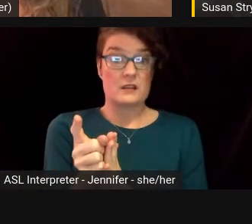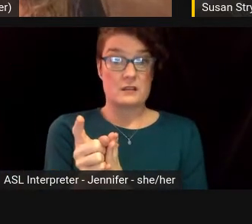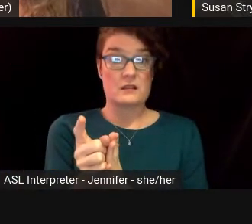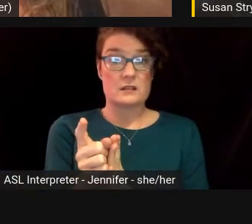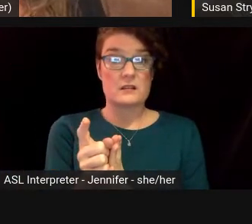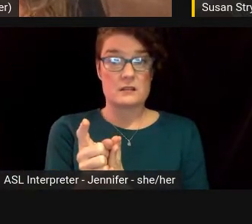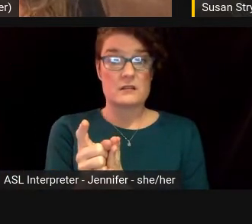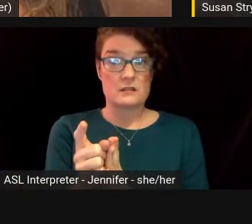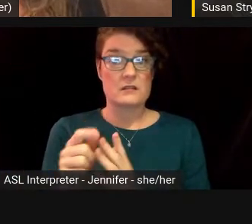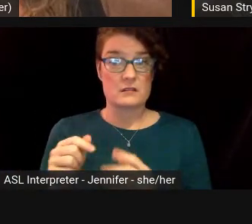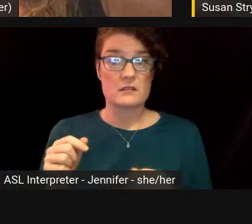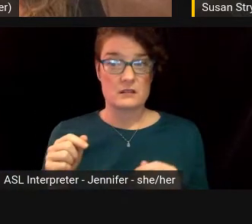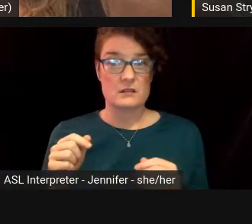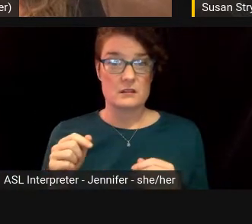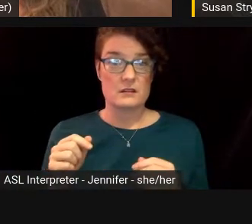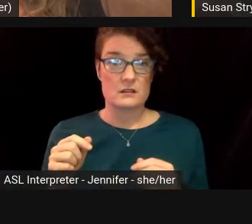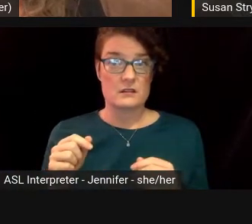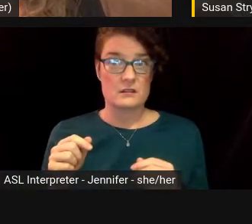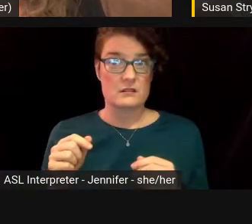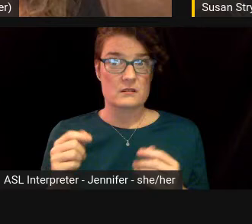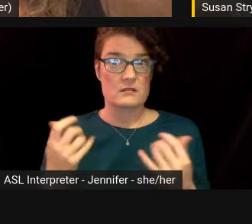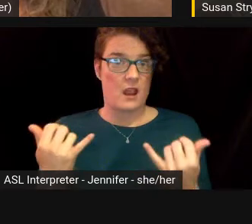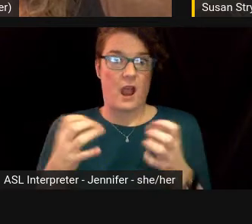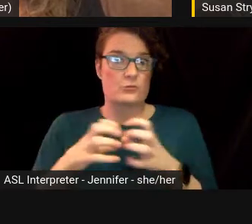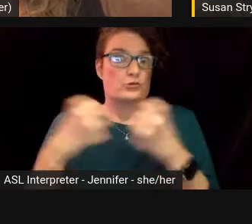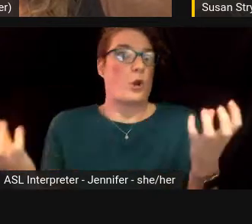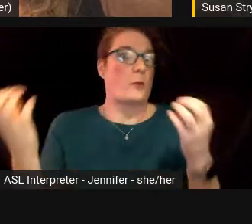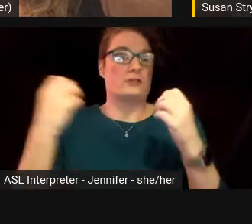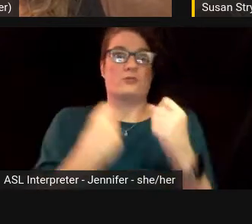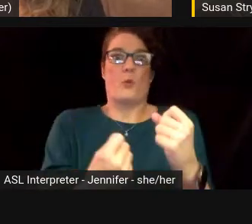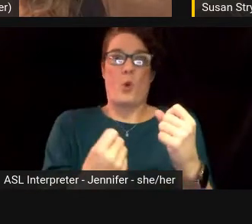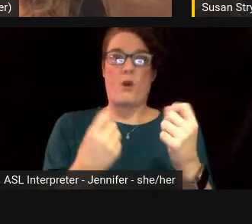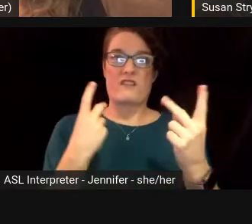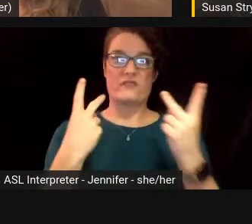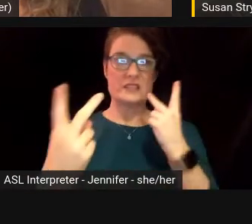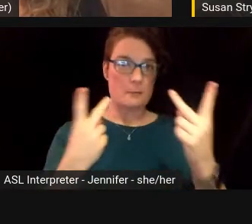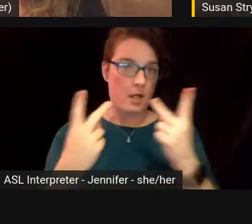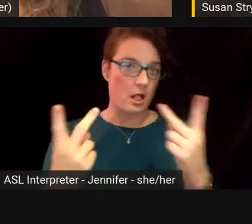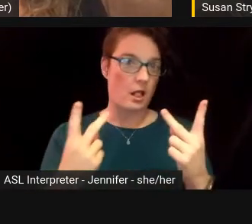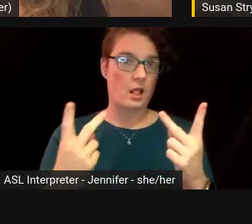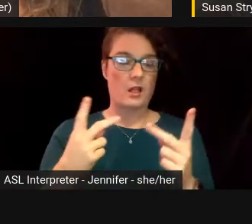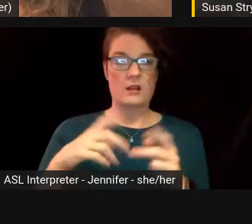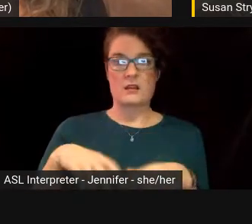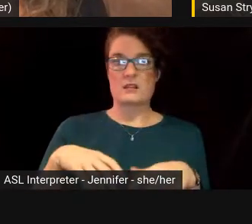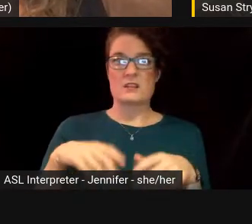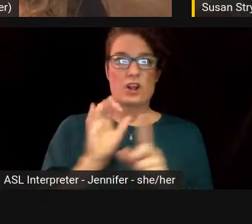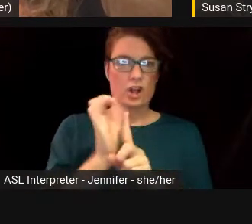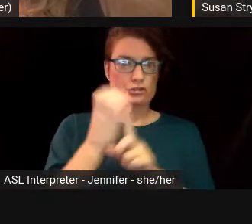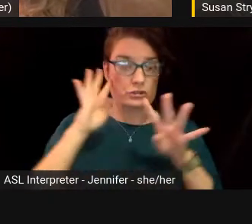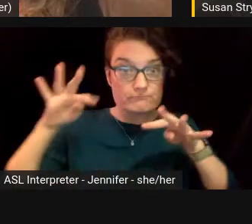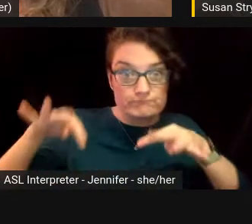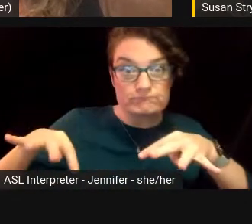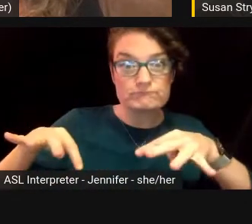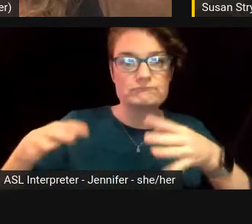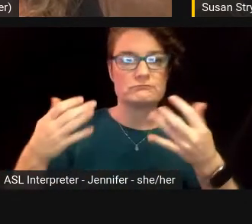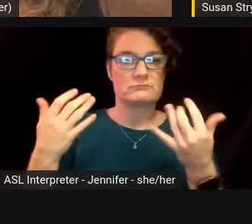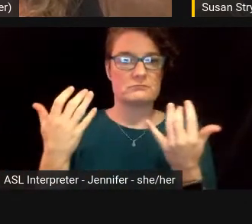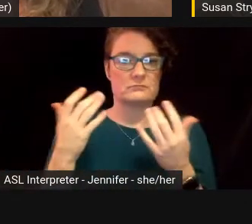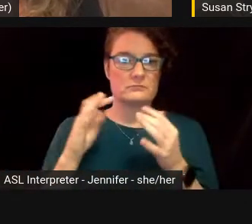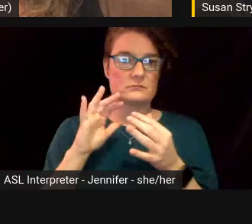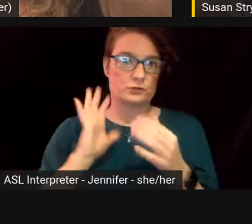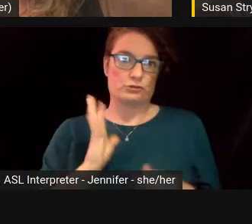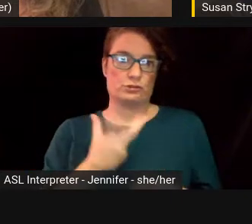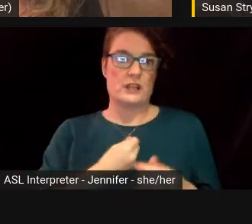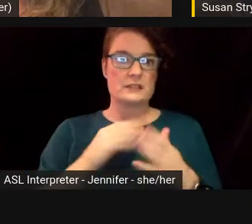so much of a more visible cultural touchstone. And through all of this, I